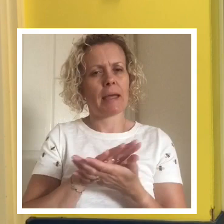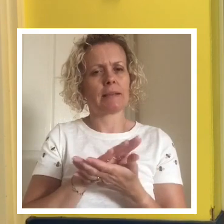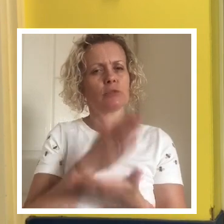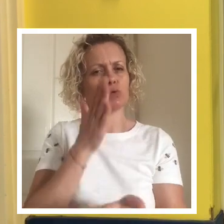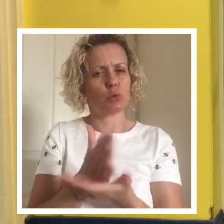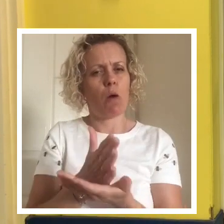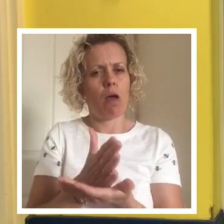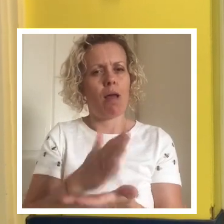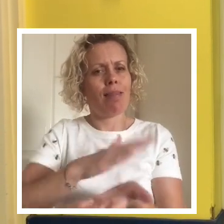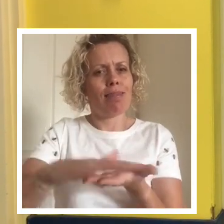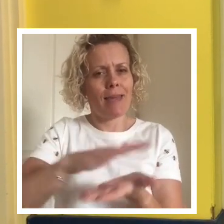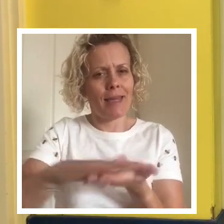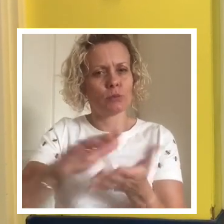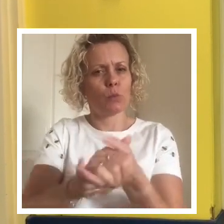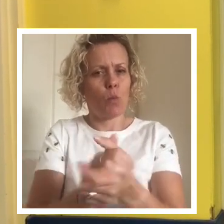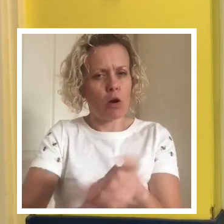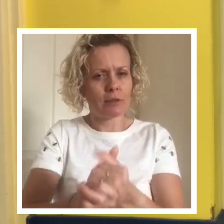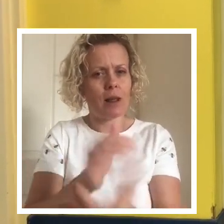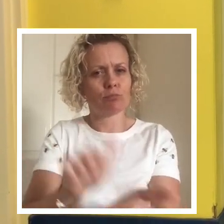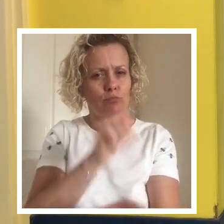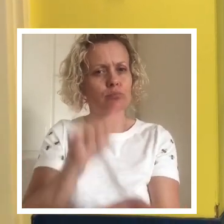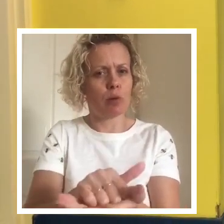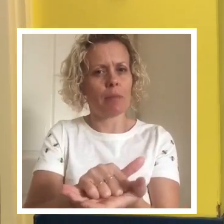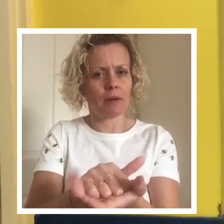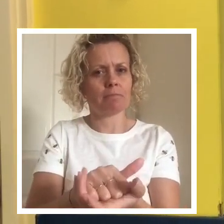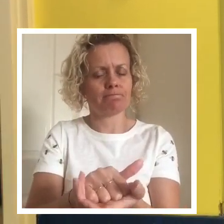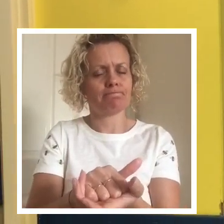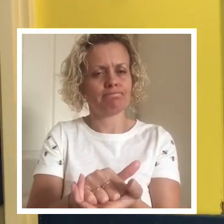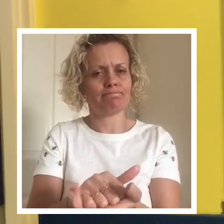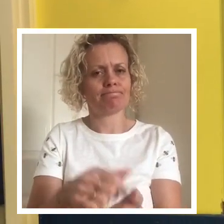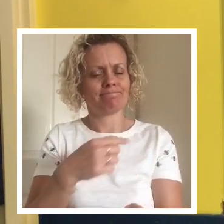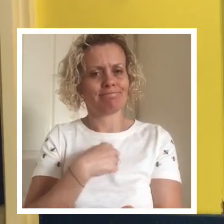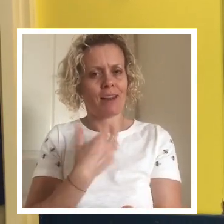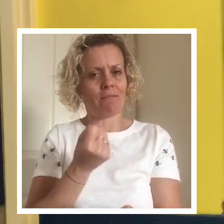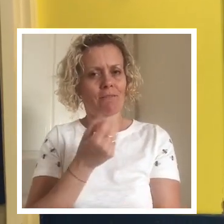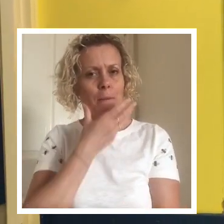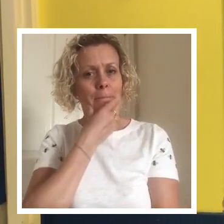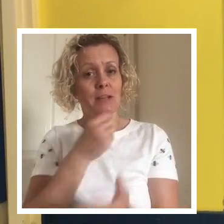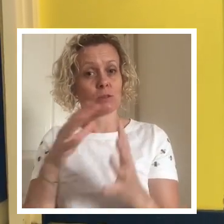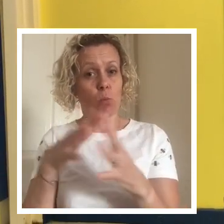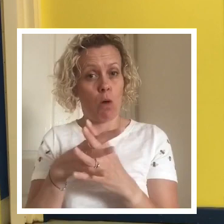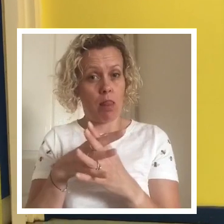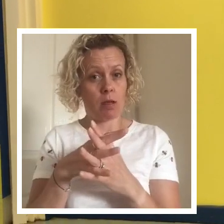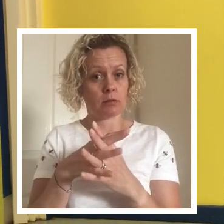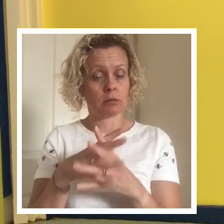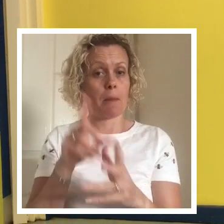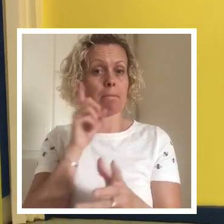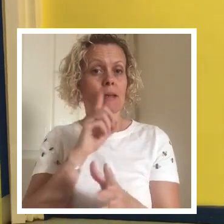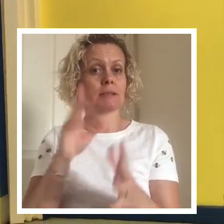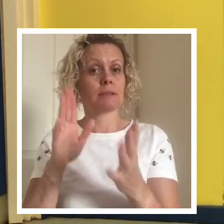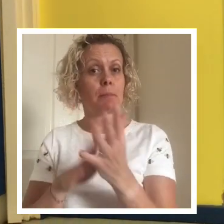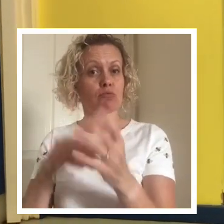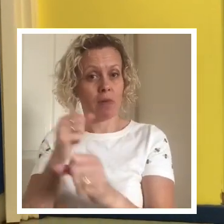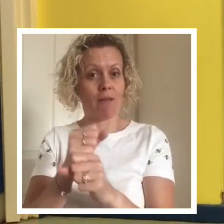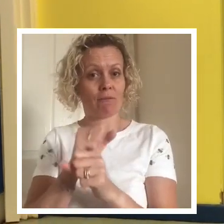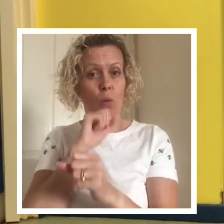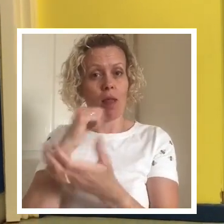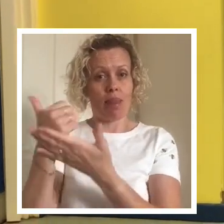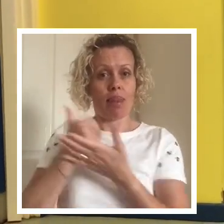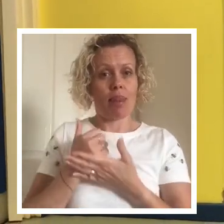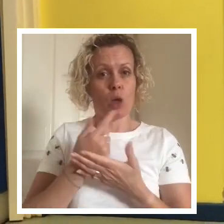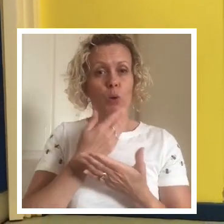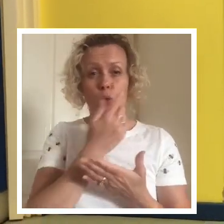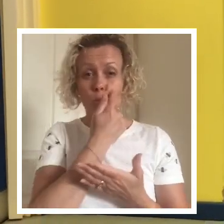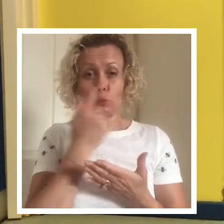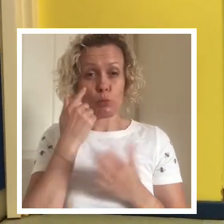hygiene and the children are washing their hands properly as well. So I've got Mr Wallace and Ms McGrath helping me here.